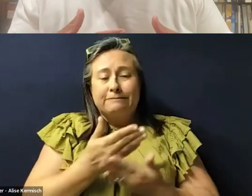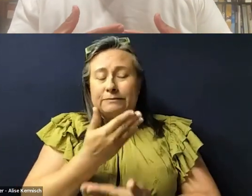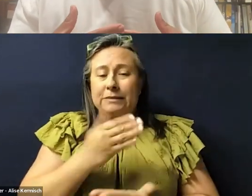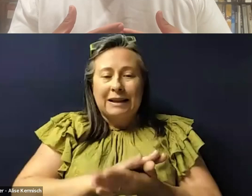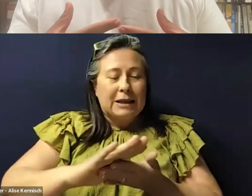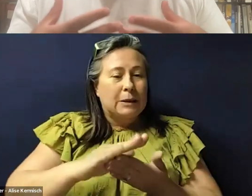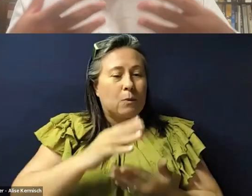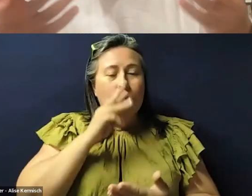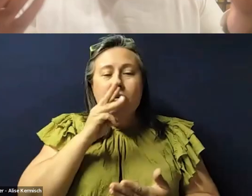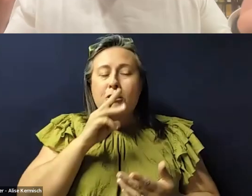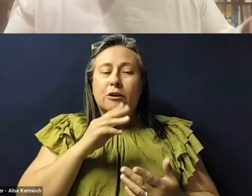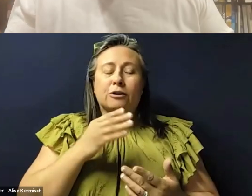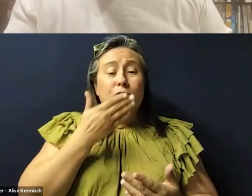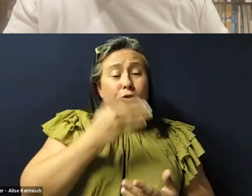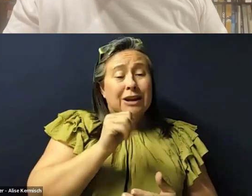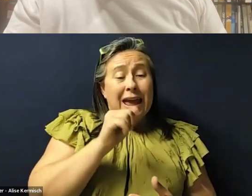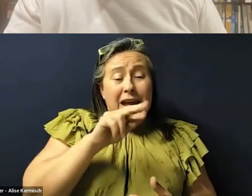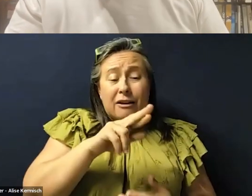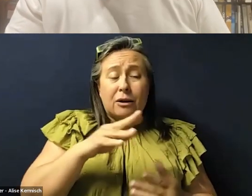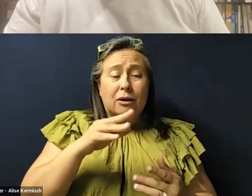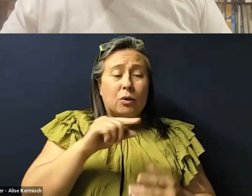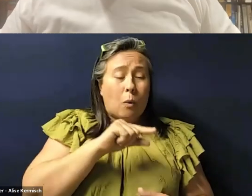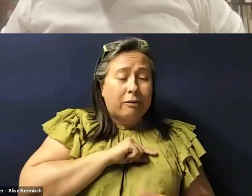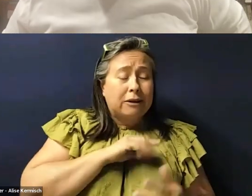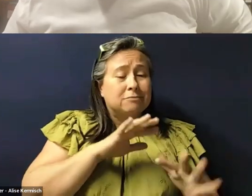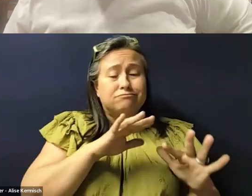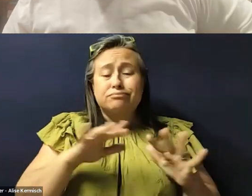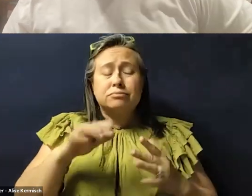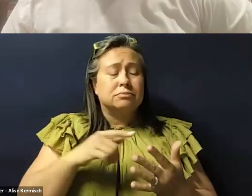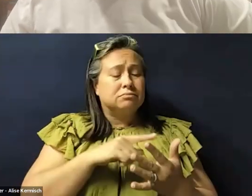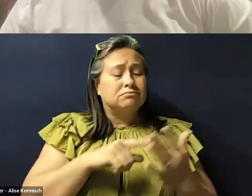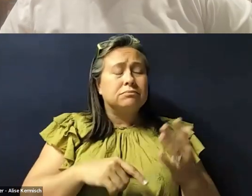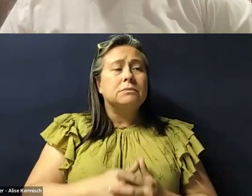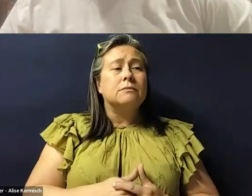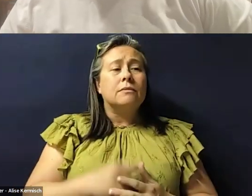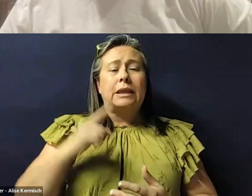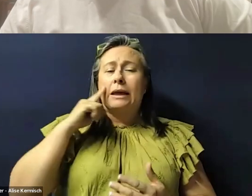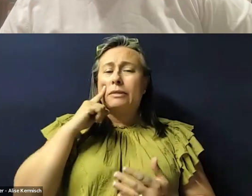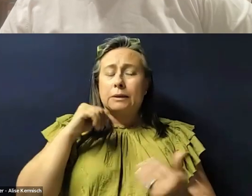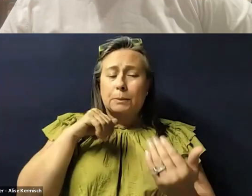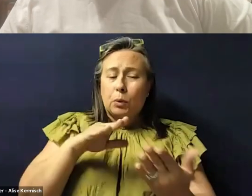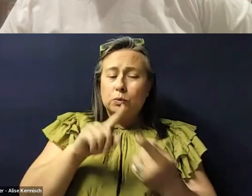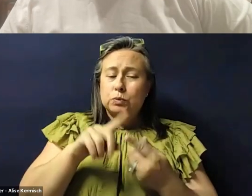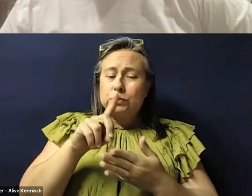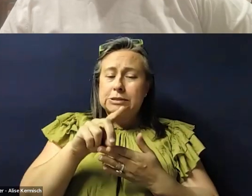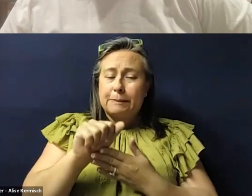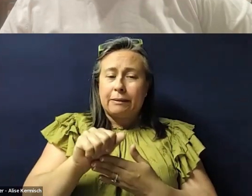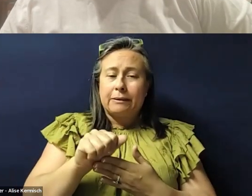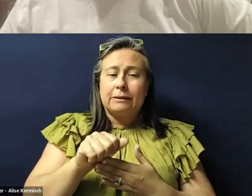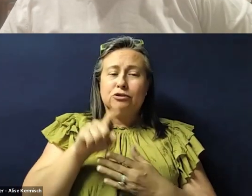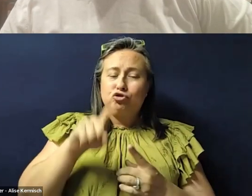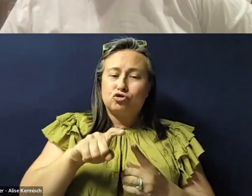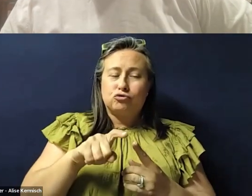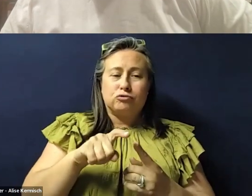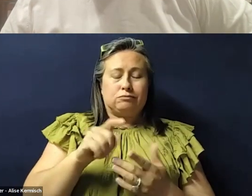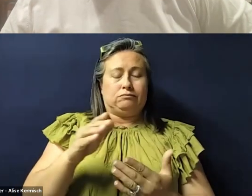good air quality, right? Um, I think our approach to disability needs to be expansive